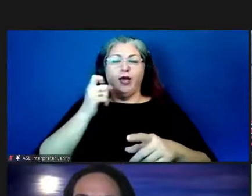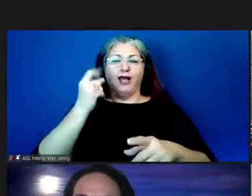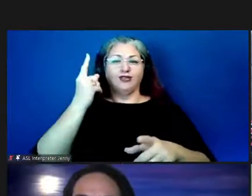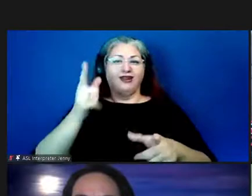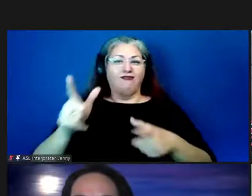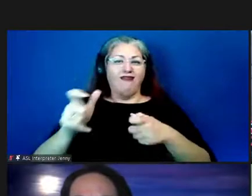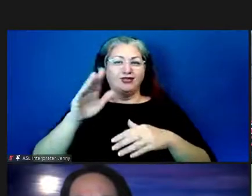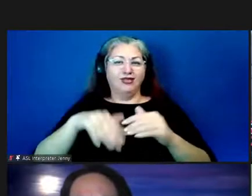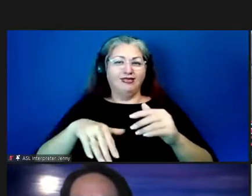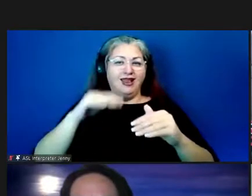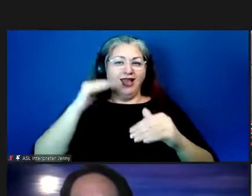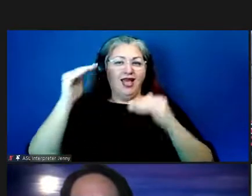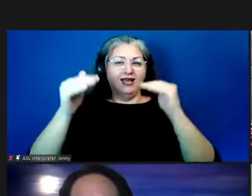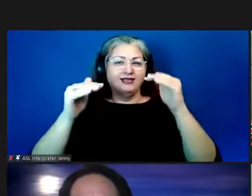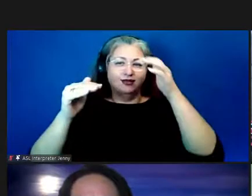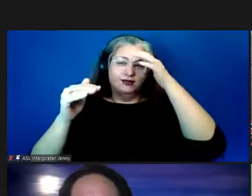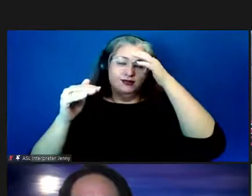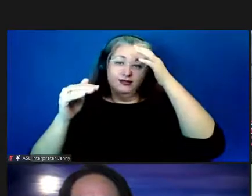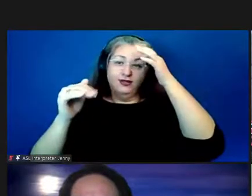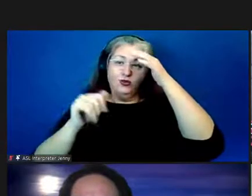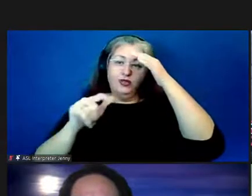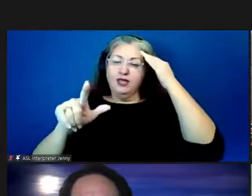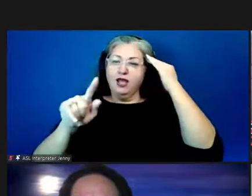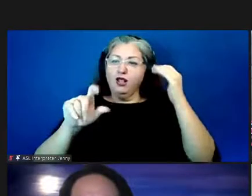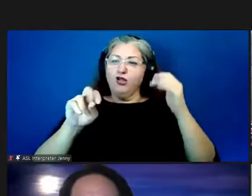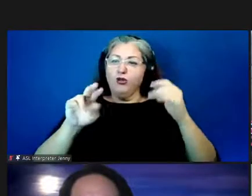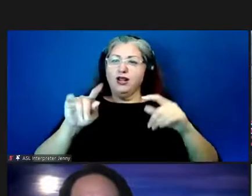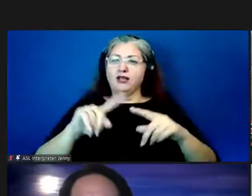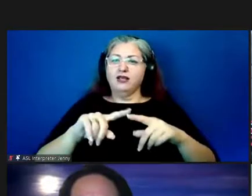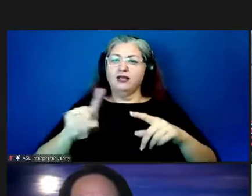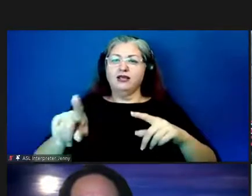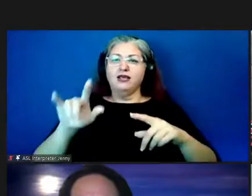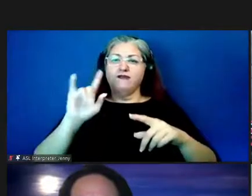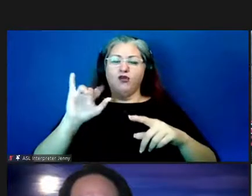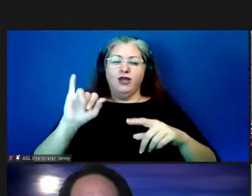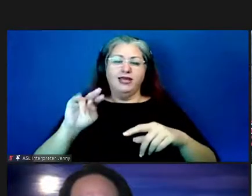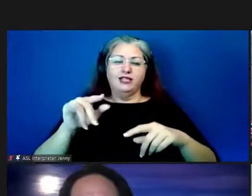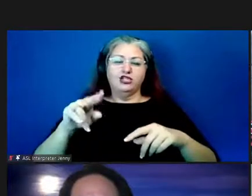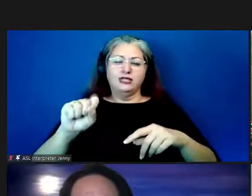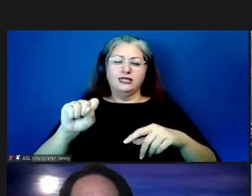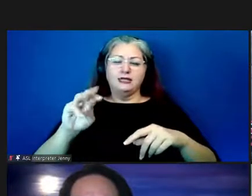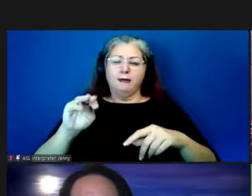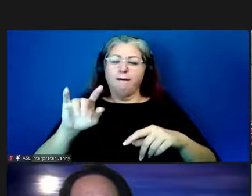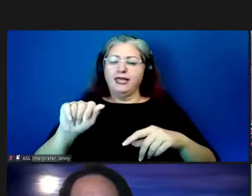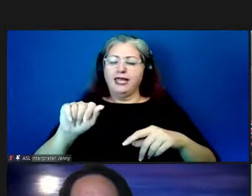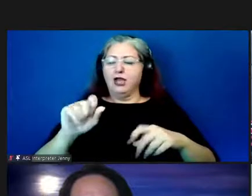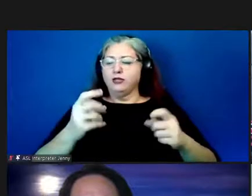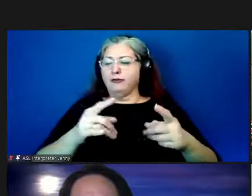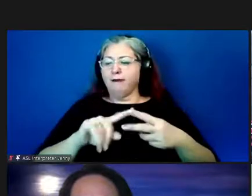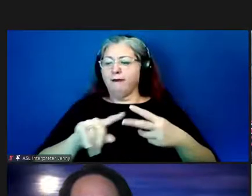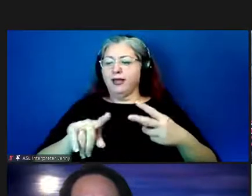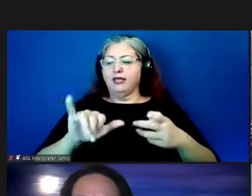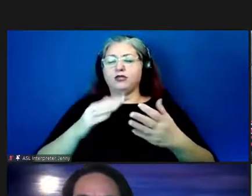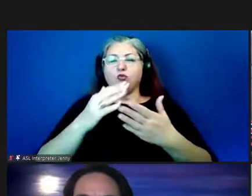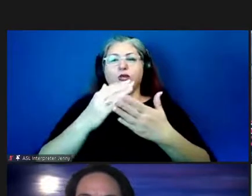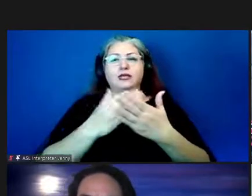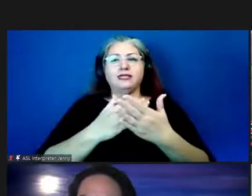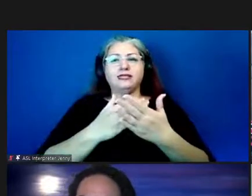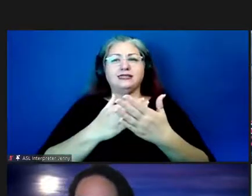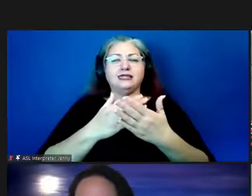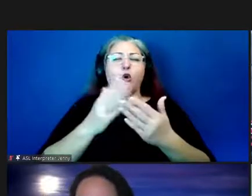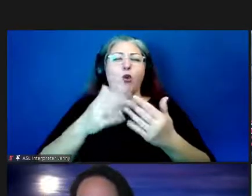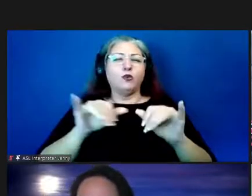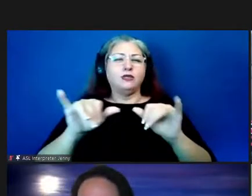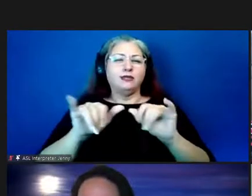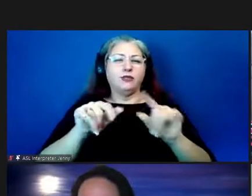i think that was without loretta tall we do like an iron for indigenous media matrix um a lesson something similar